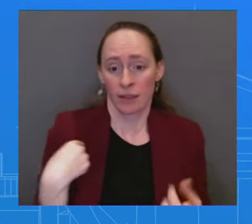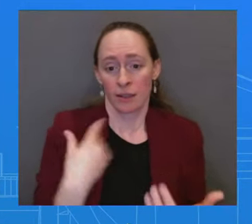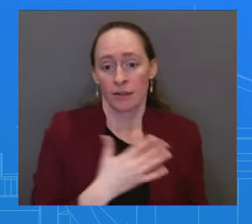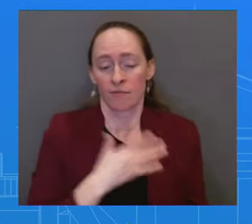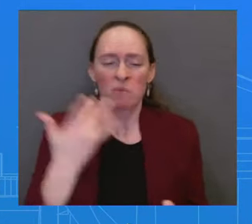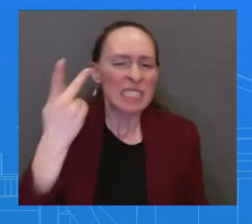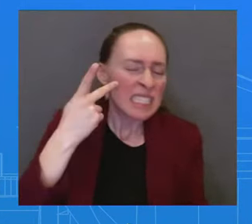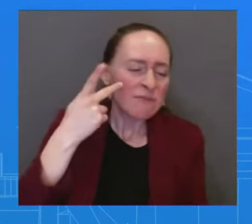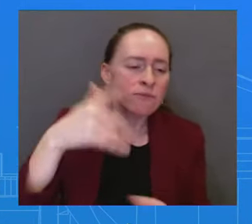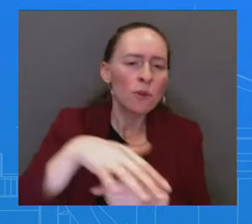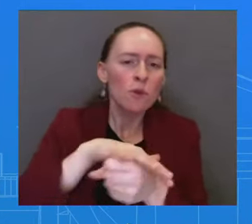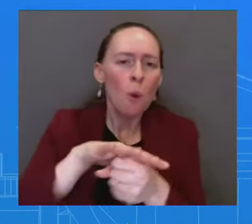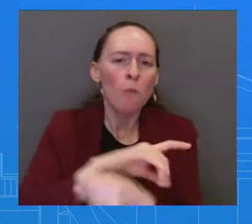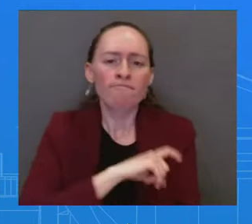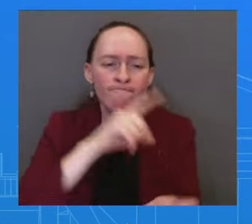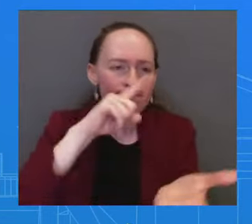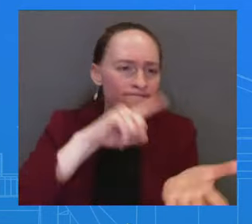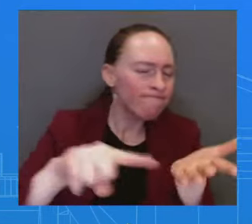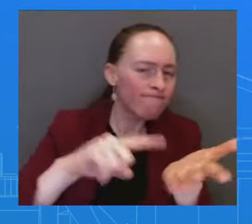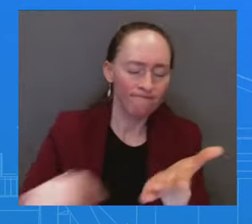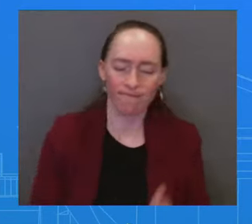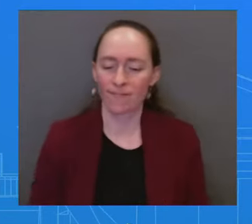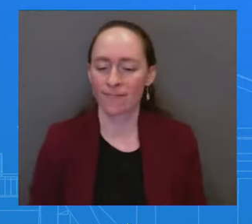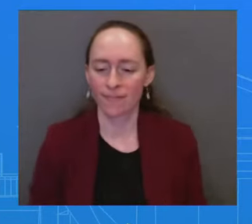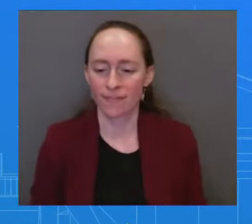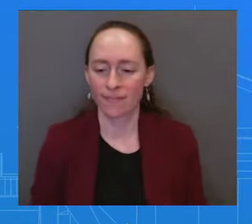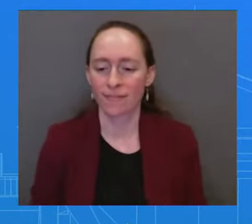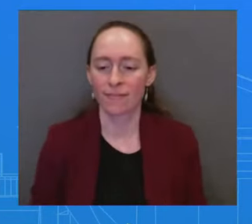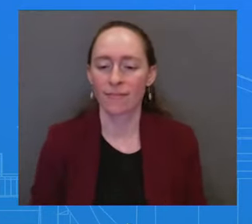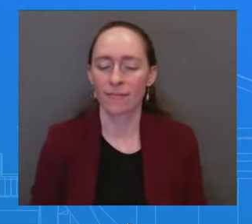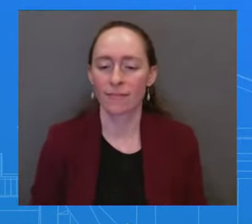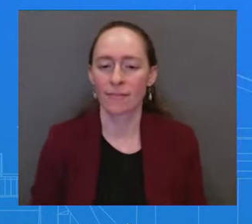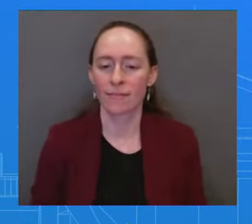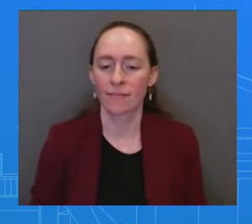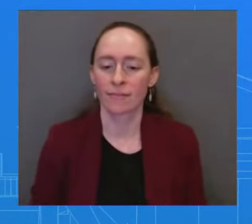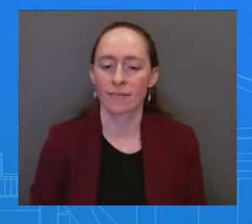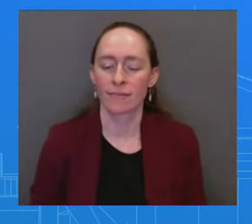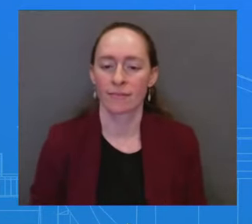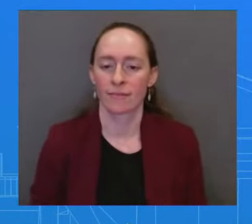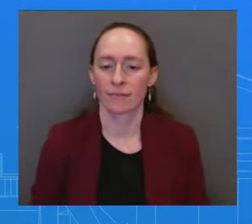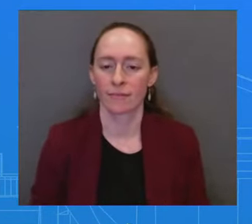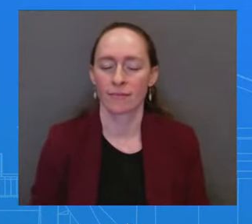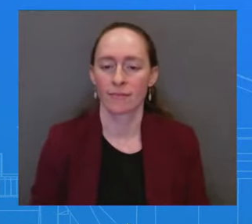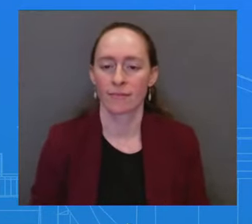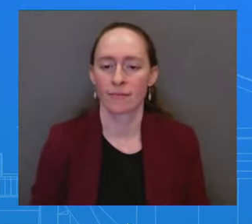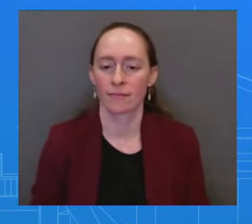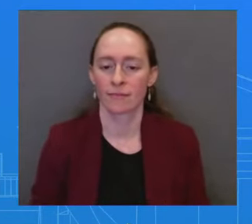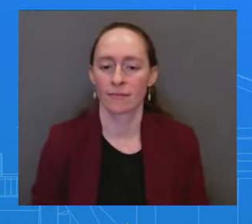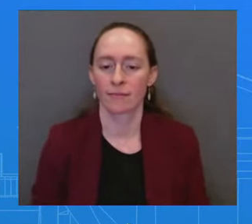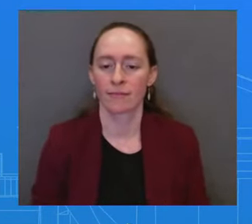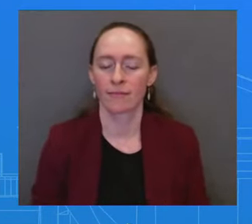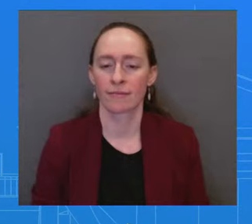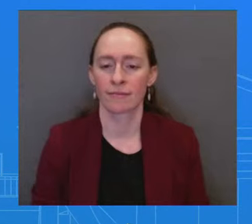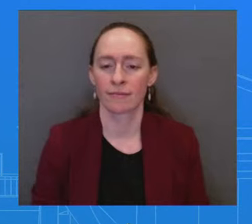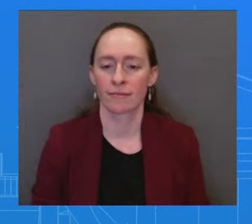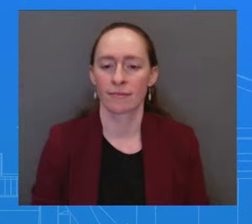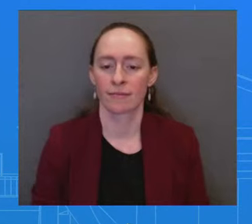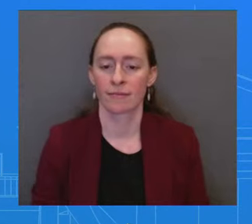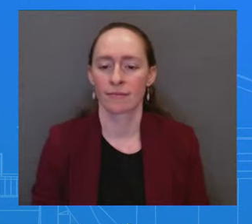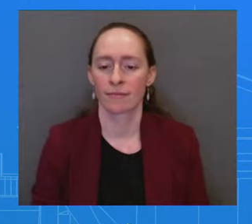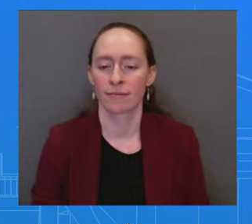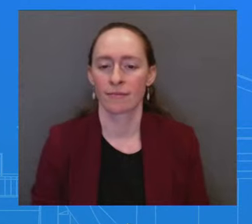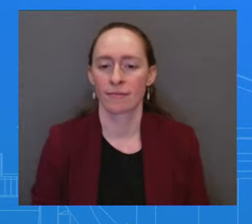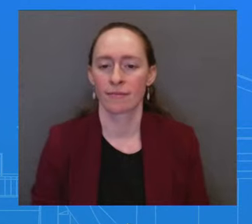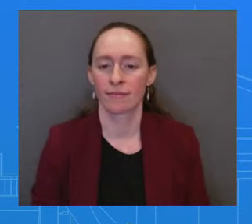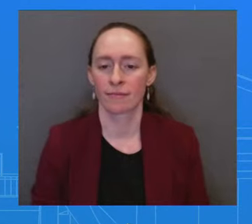Thanks. And on a different topic, it's election day, primary election day, New Hampshire. The President's name is not on the ballot, but many